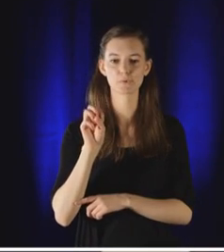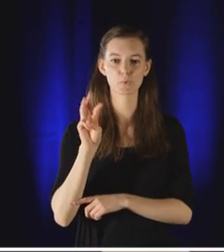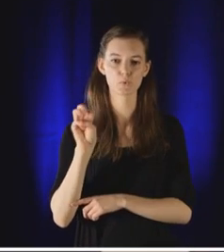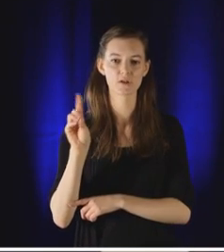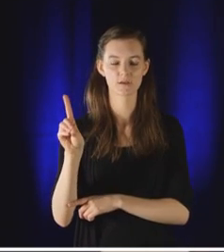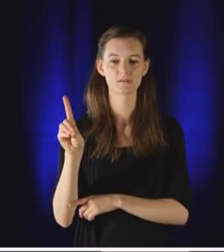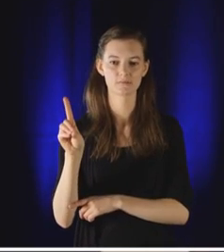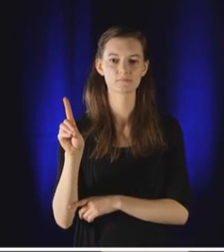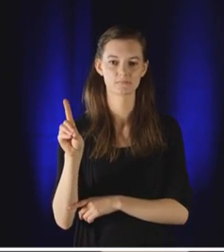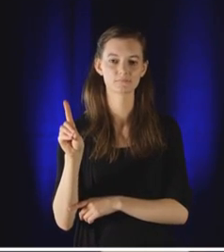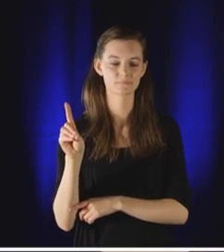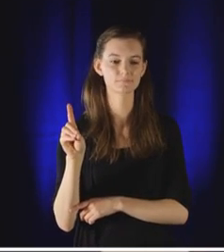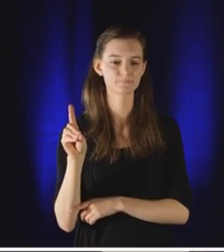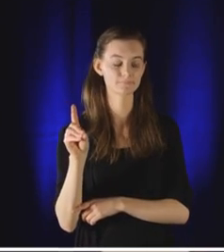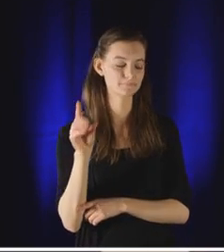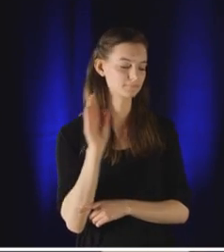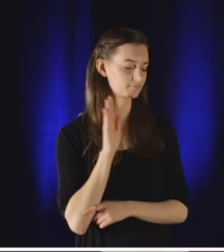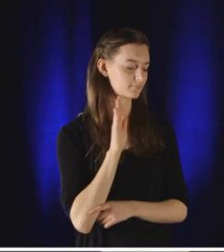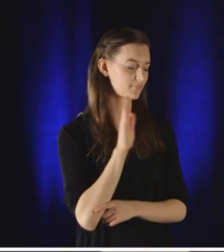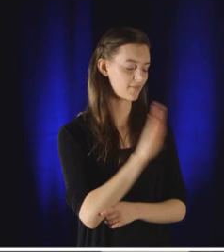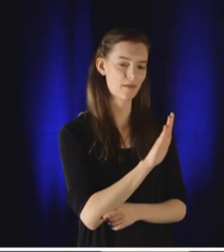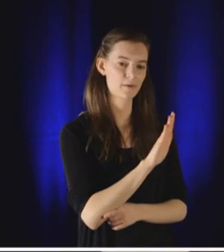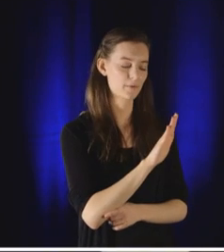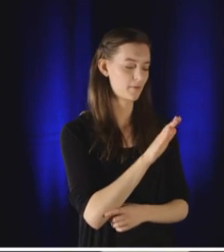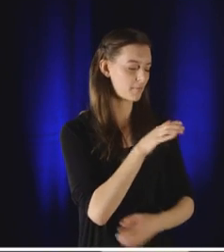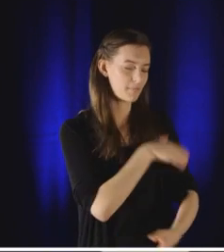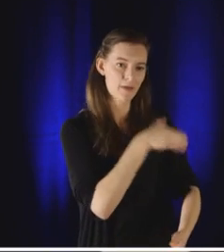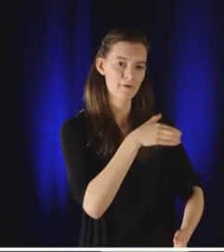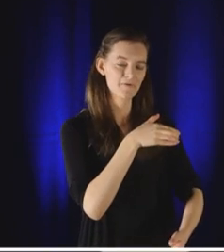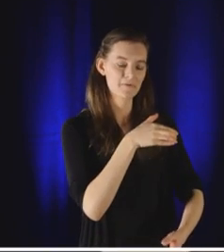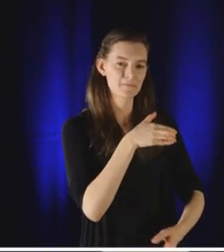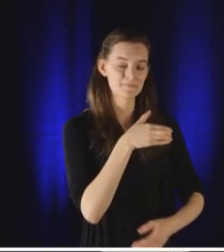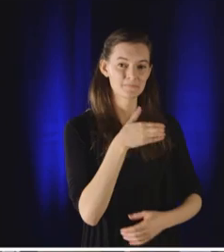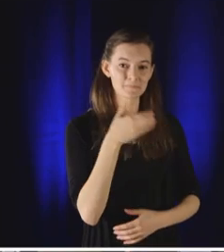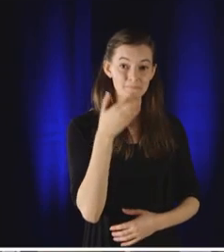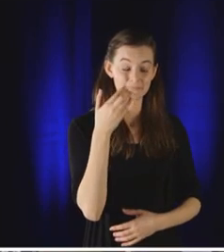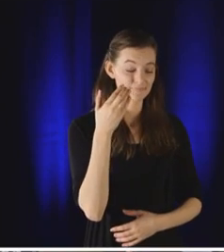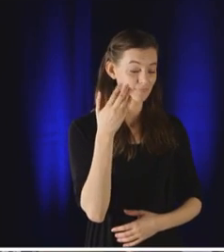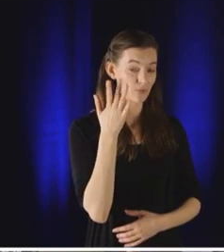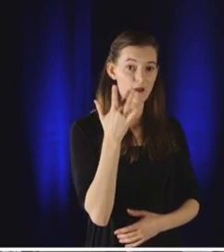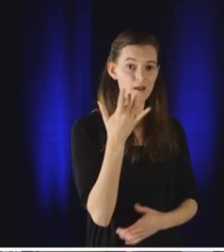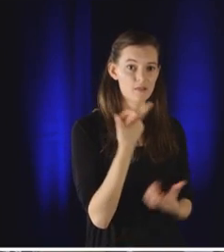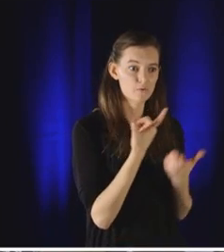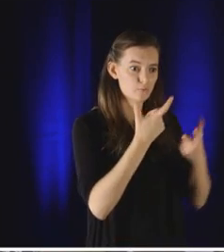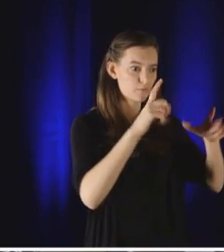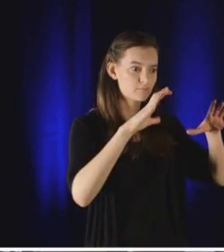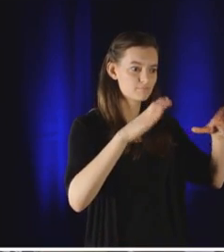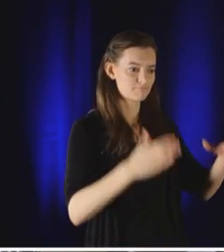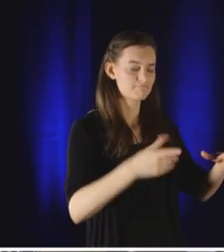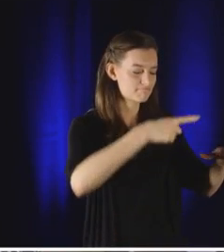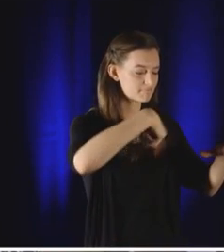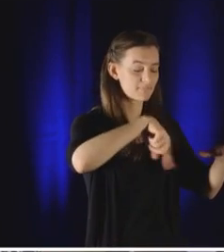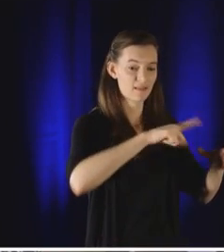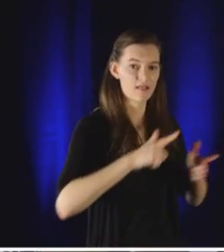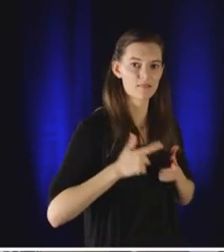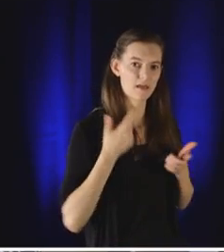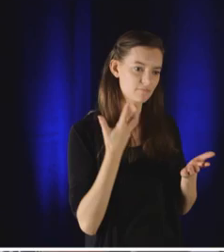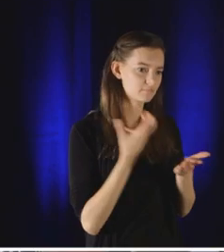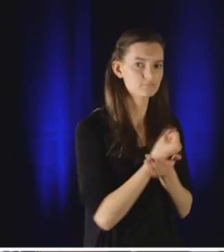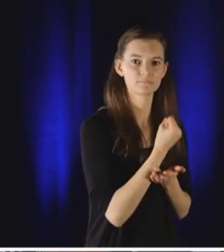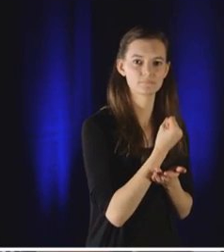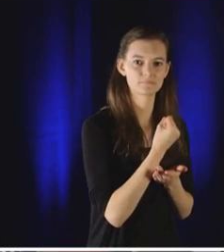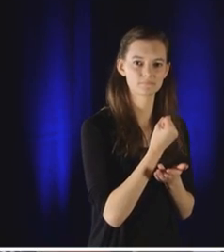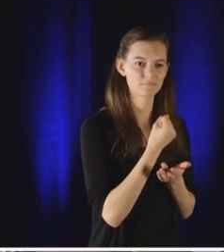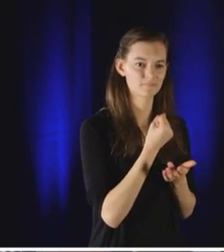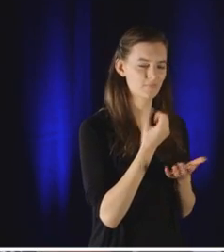it. It's the immense power of the majority of people in every society who just want to live